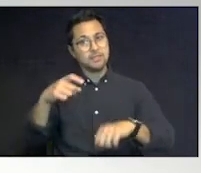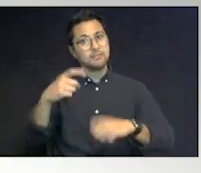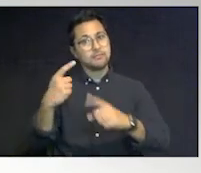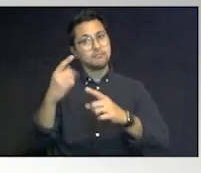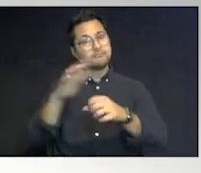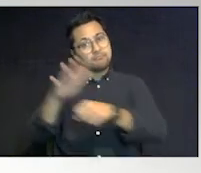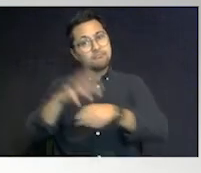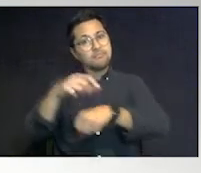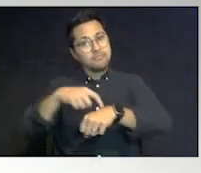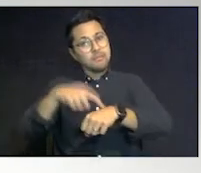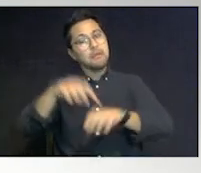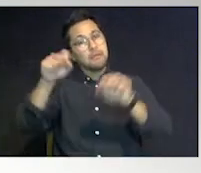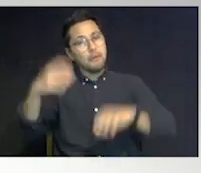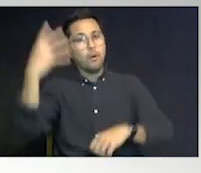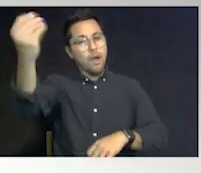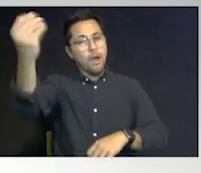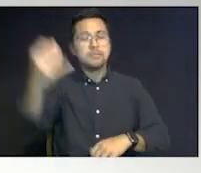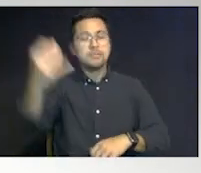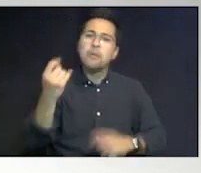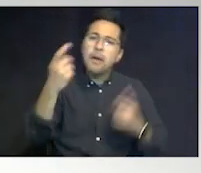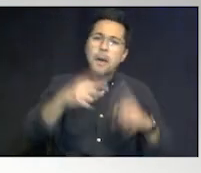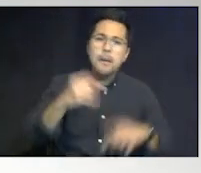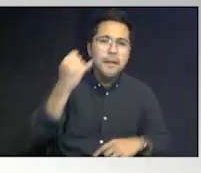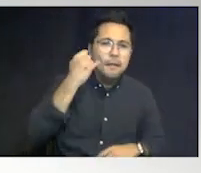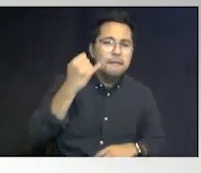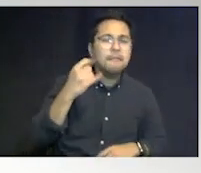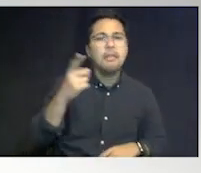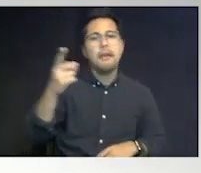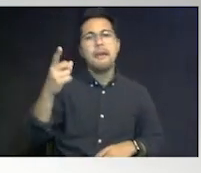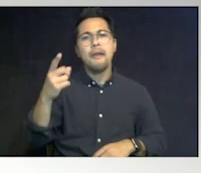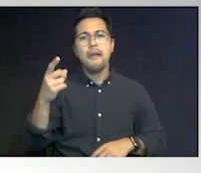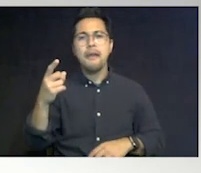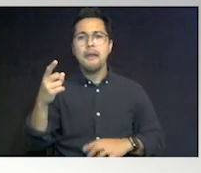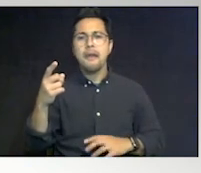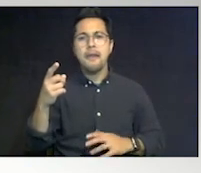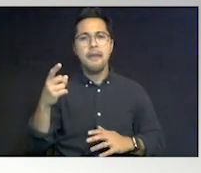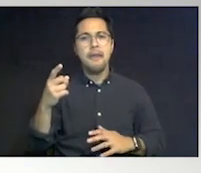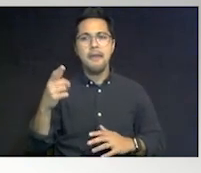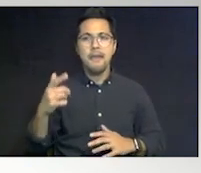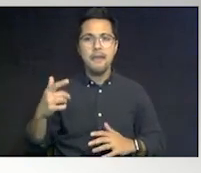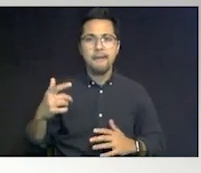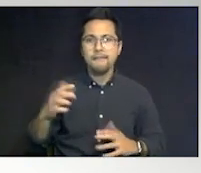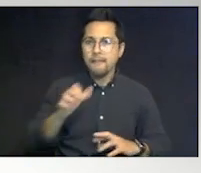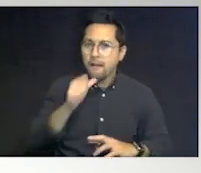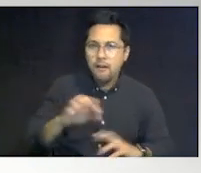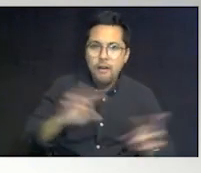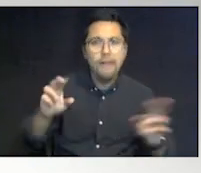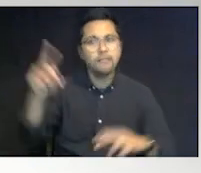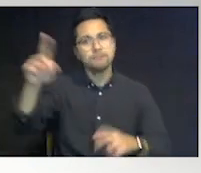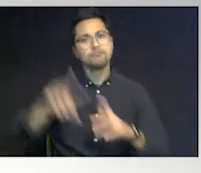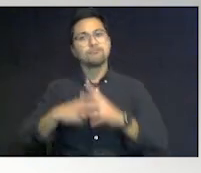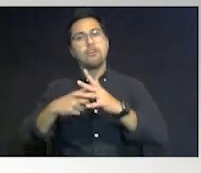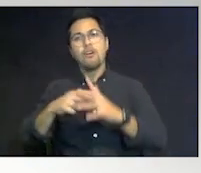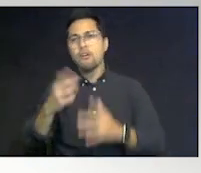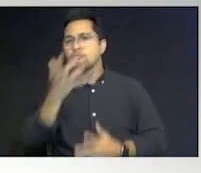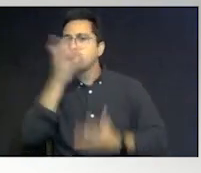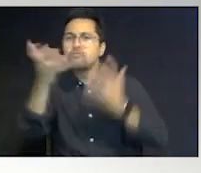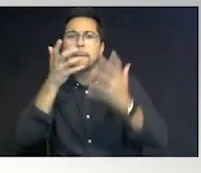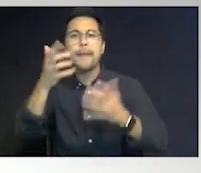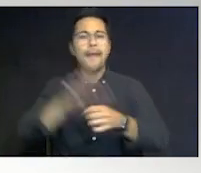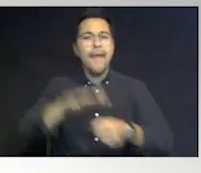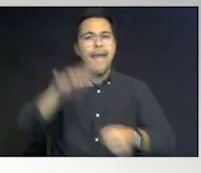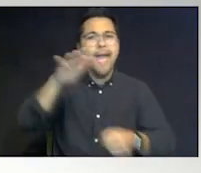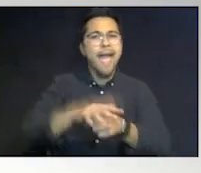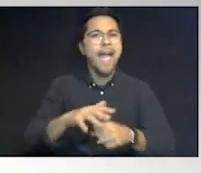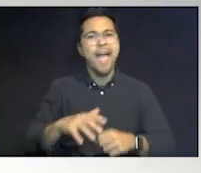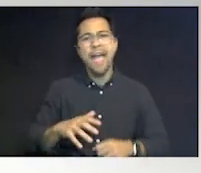And what happens when they have their maximum, they start screaming, yelling, and what could that indicate when you're trying